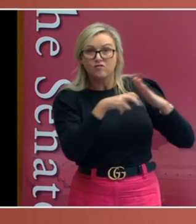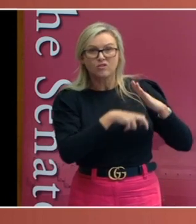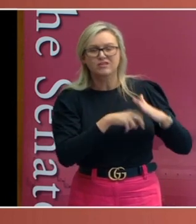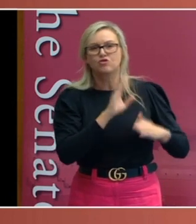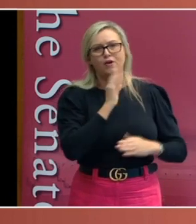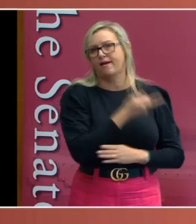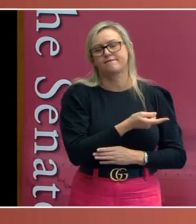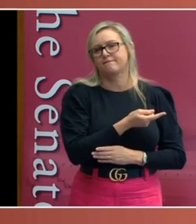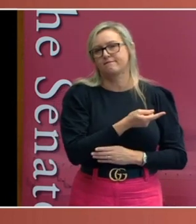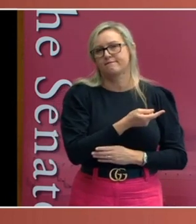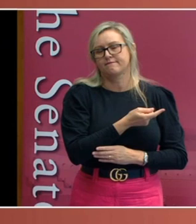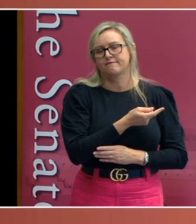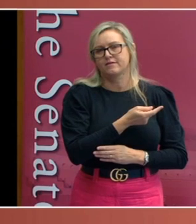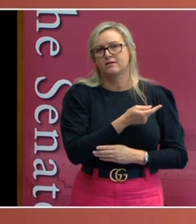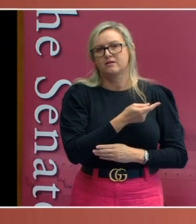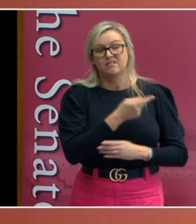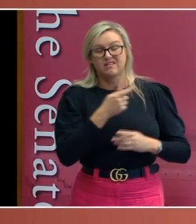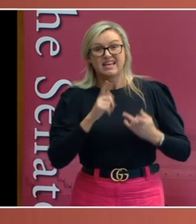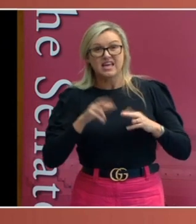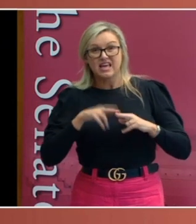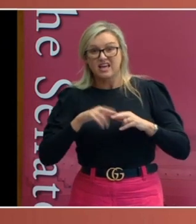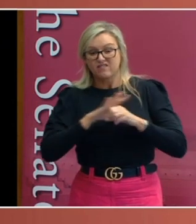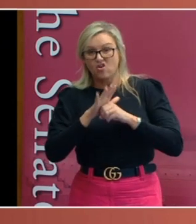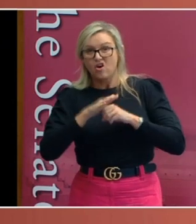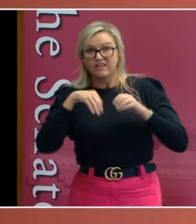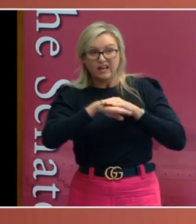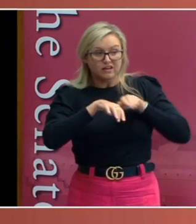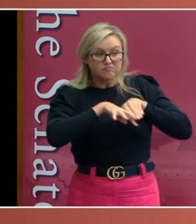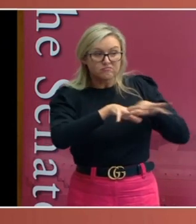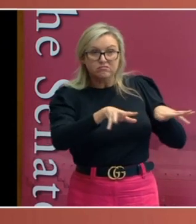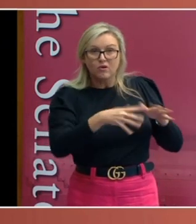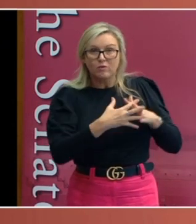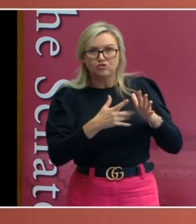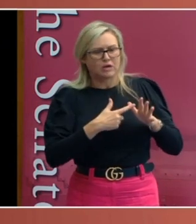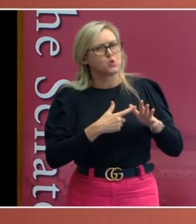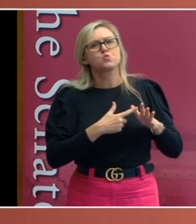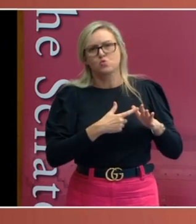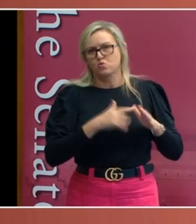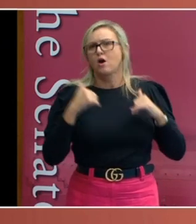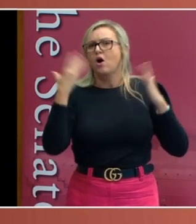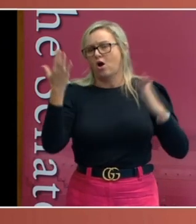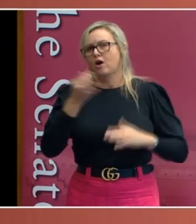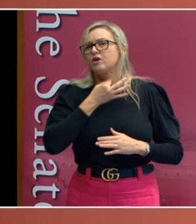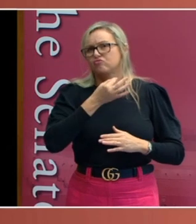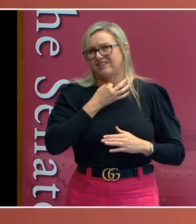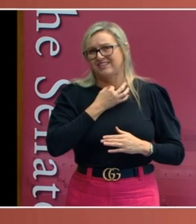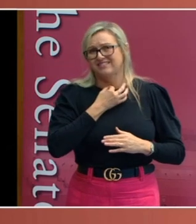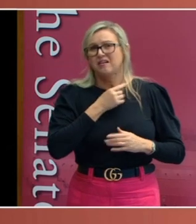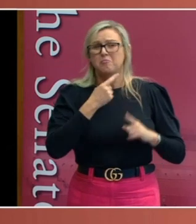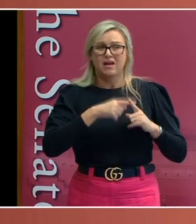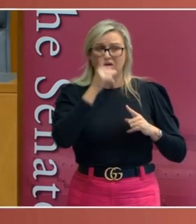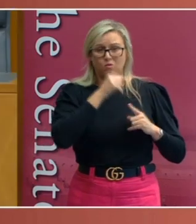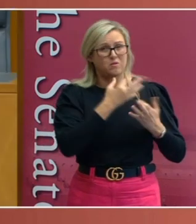the risk of spreading, the disease spreading was high, and with potential catastrophic